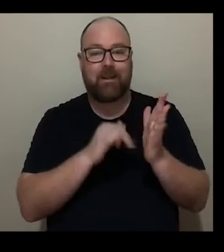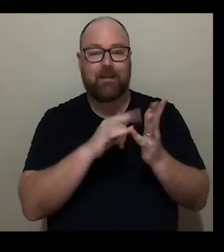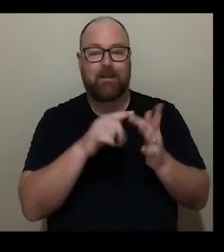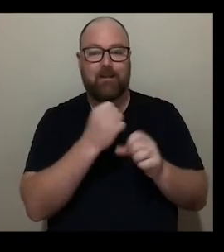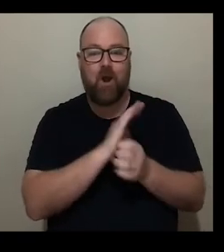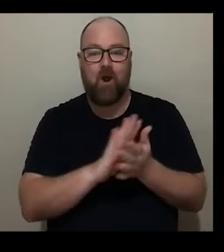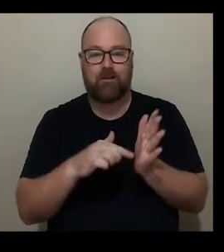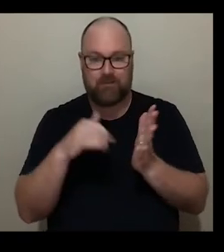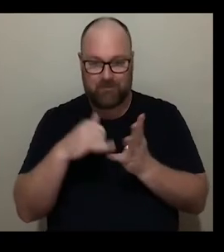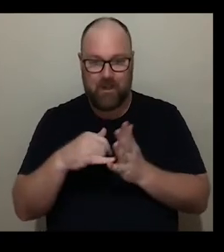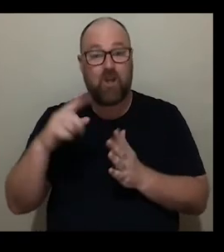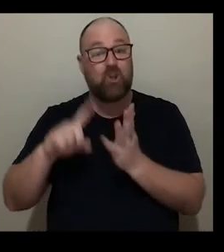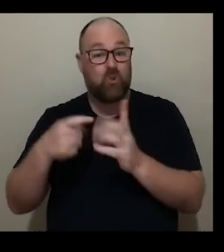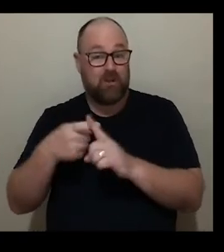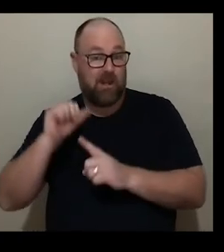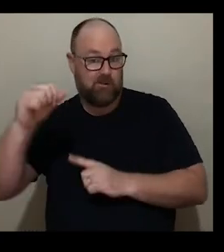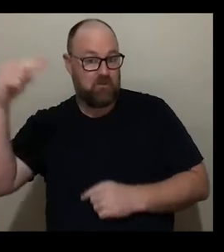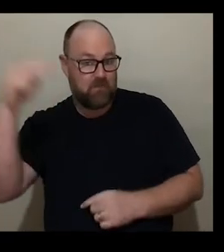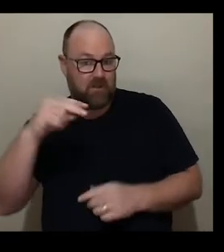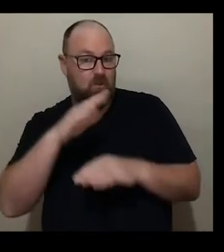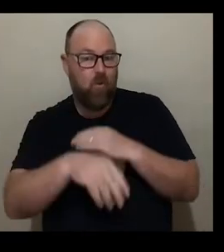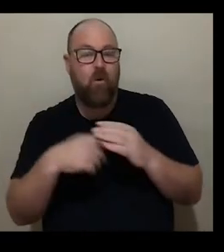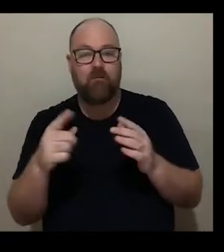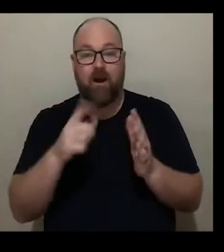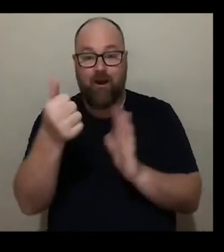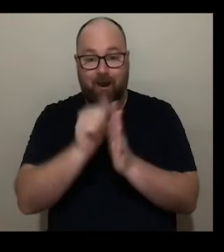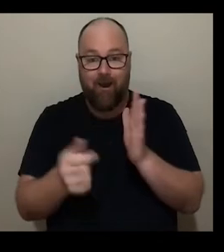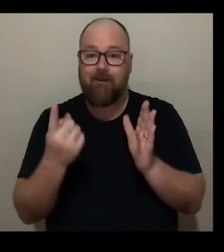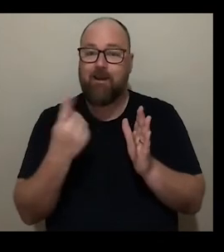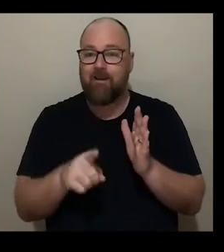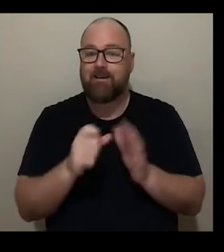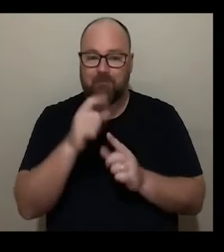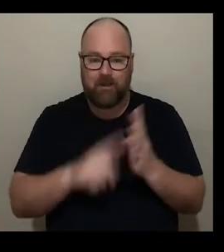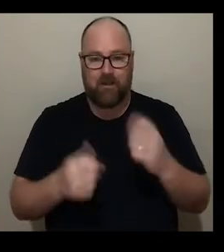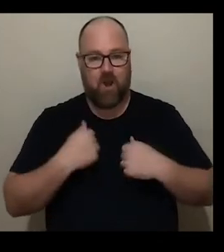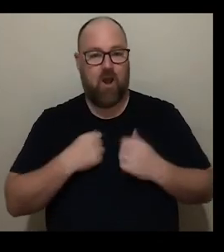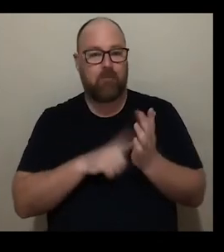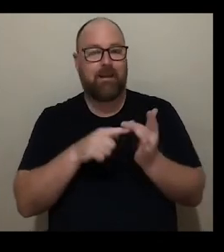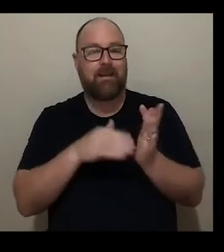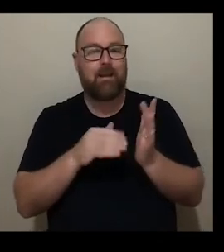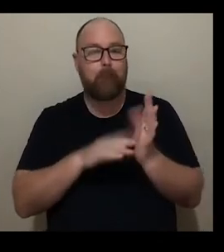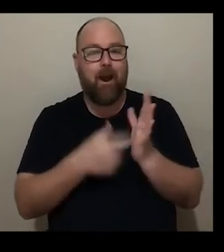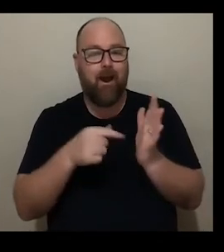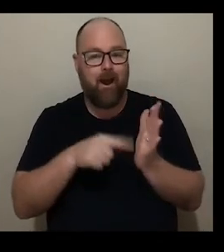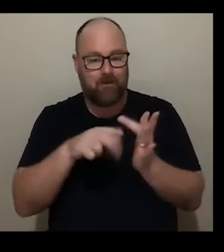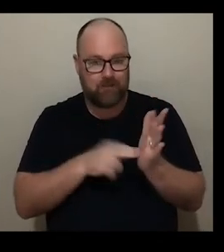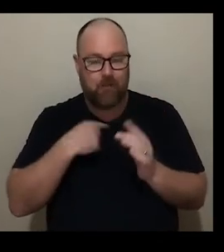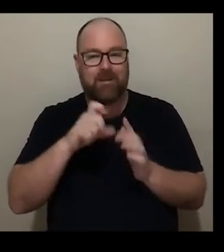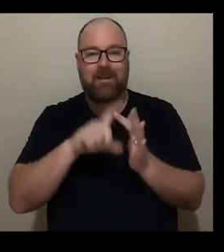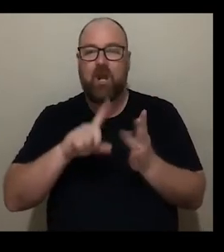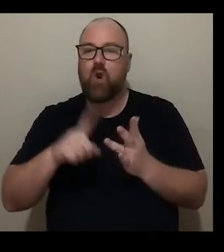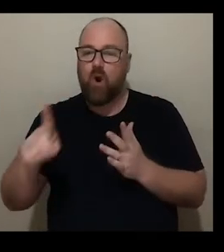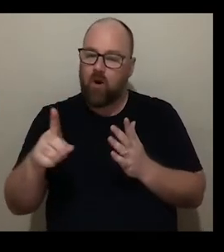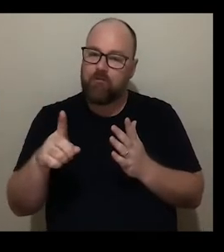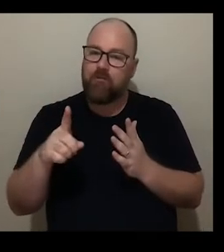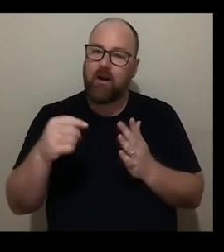Perspectives on Art and Disability. I'm Liz Martin, CEO of Accessible Arts New South Wales and I'm Danielle